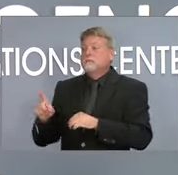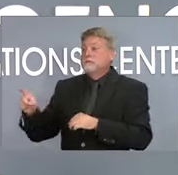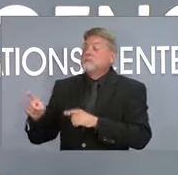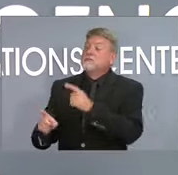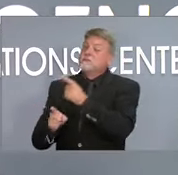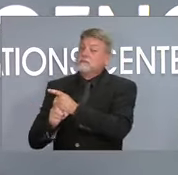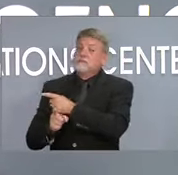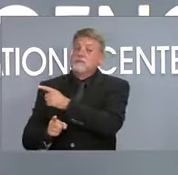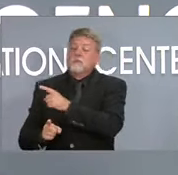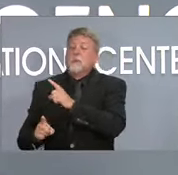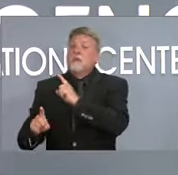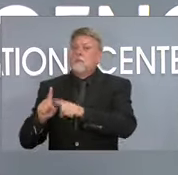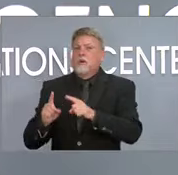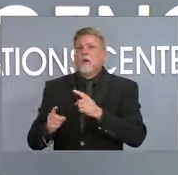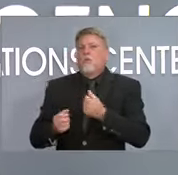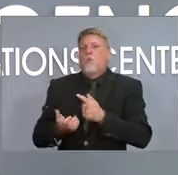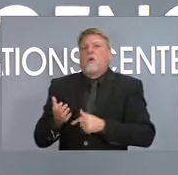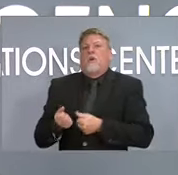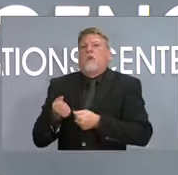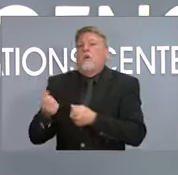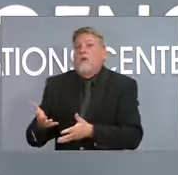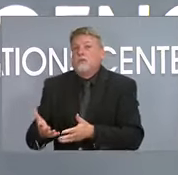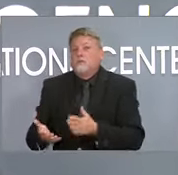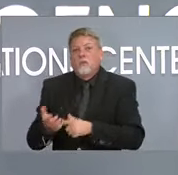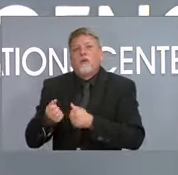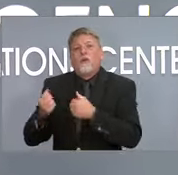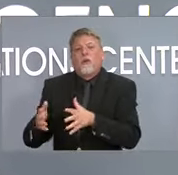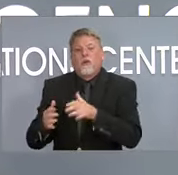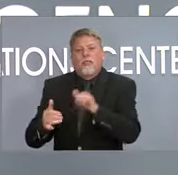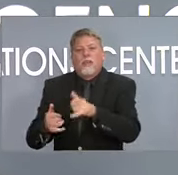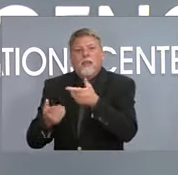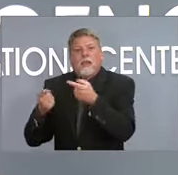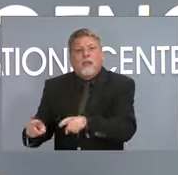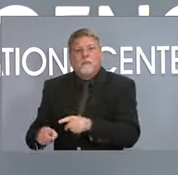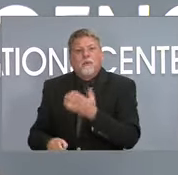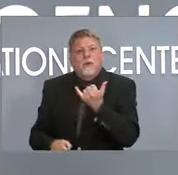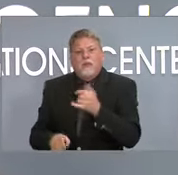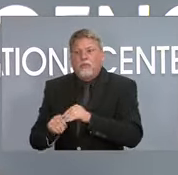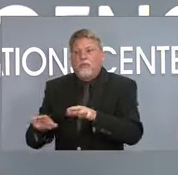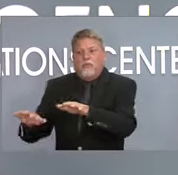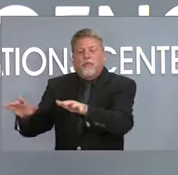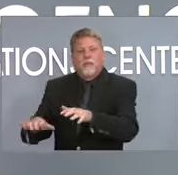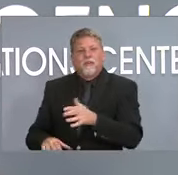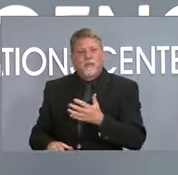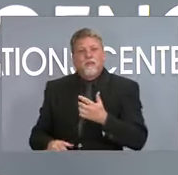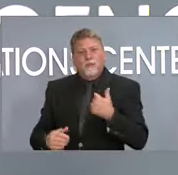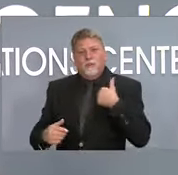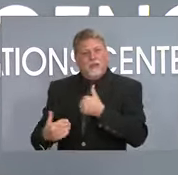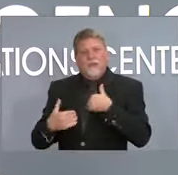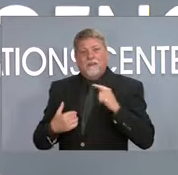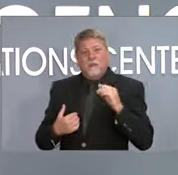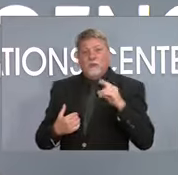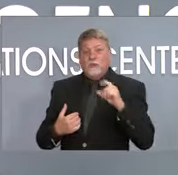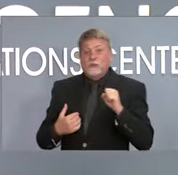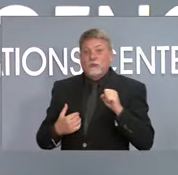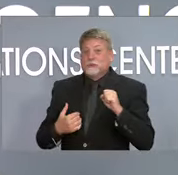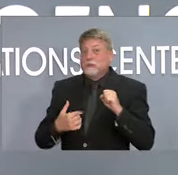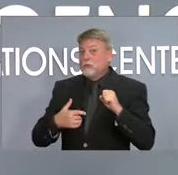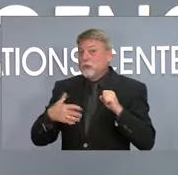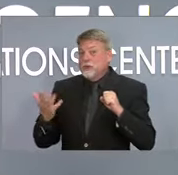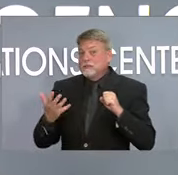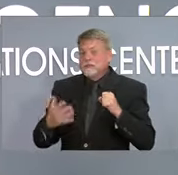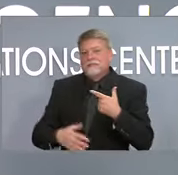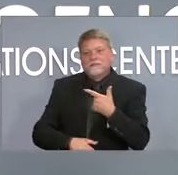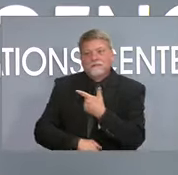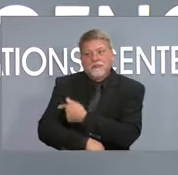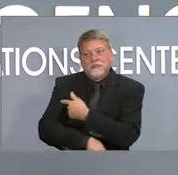of virus spreading here in North Carolina, but we have tools to stop it. I think you've heard about them over and over. I said them the first tool